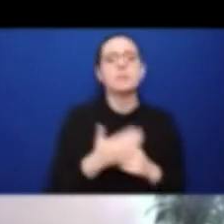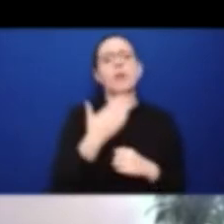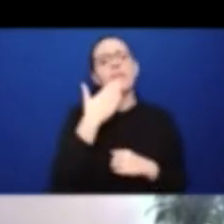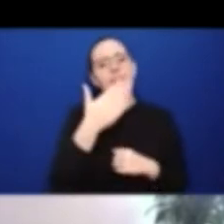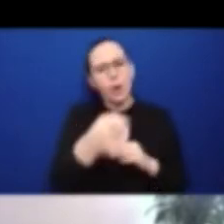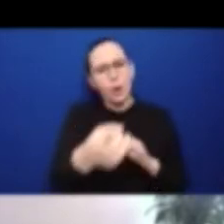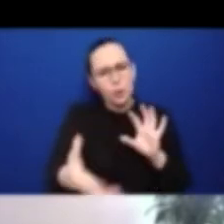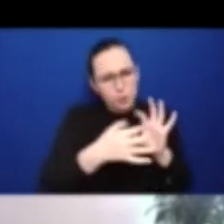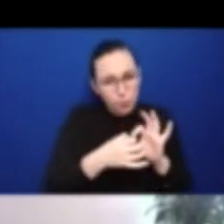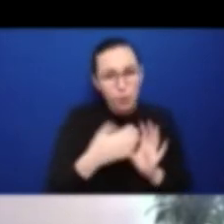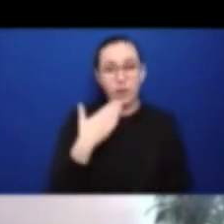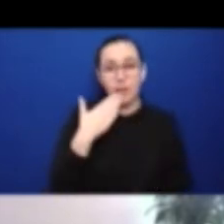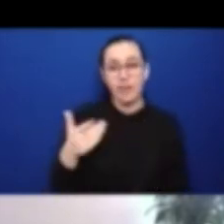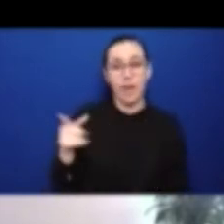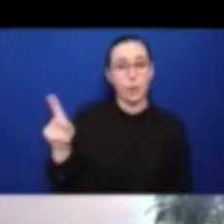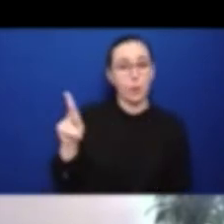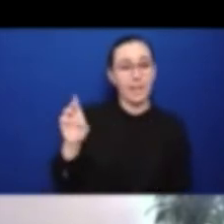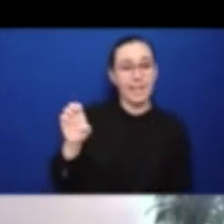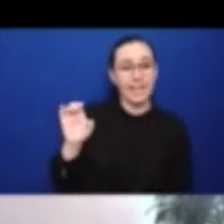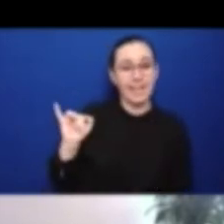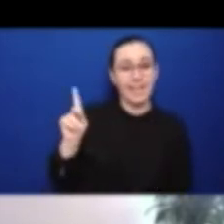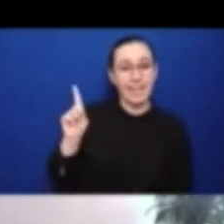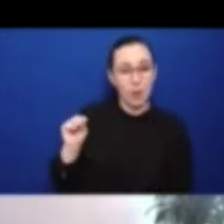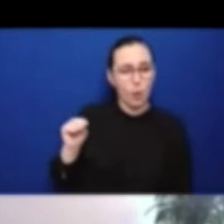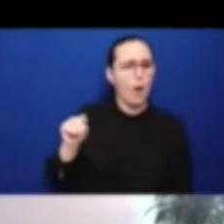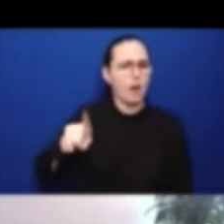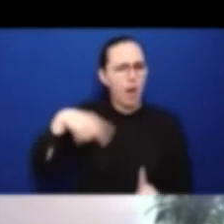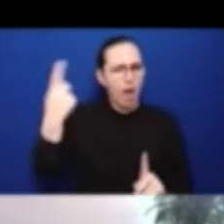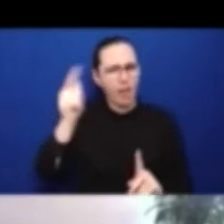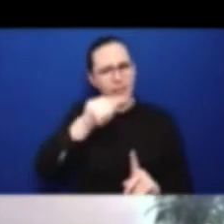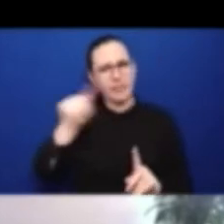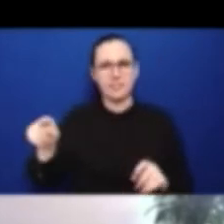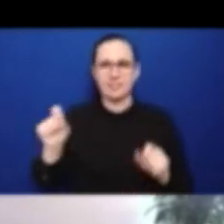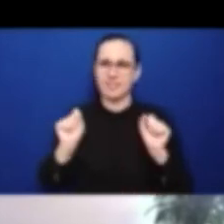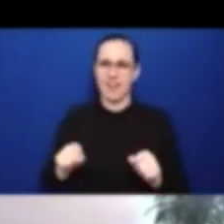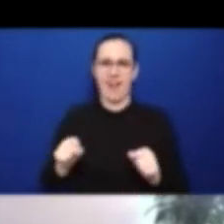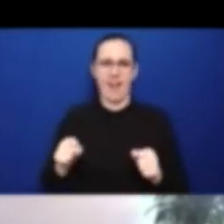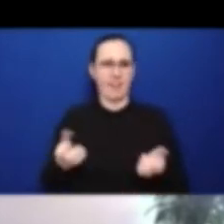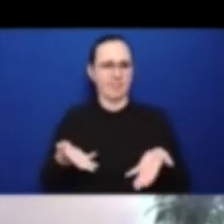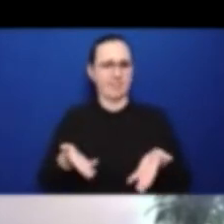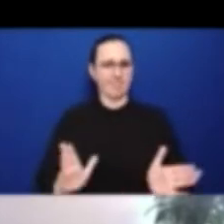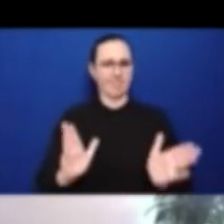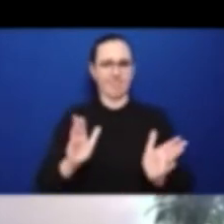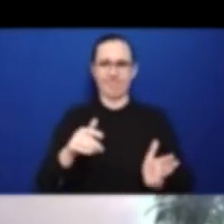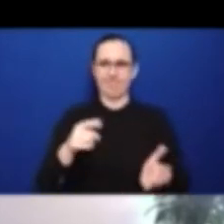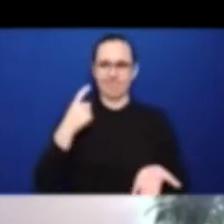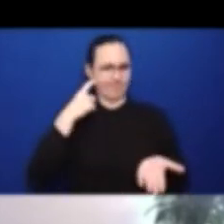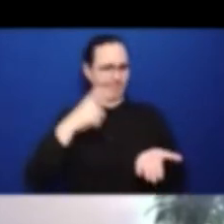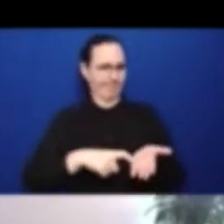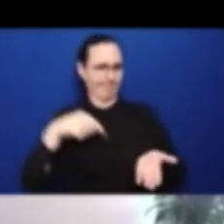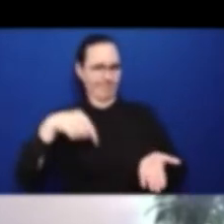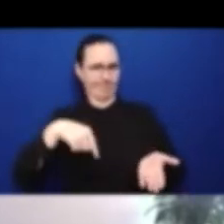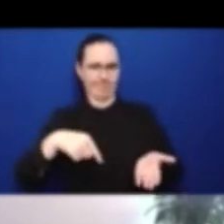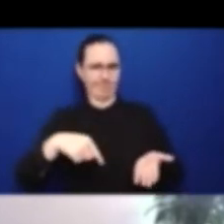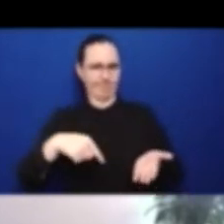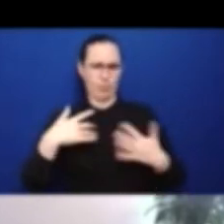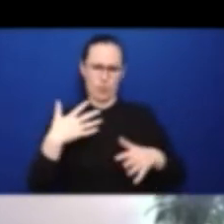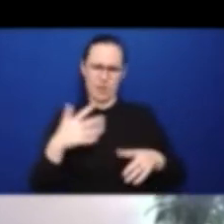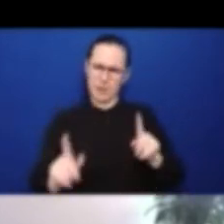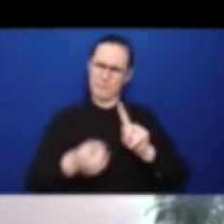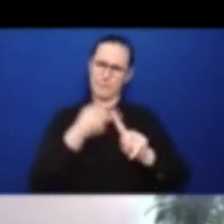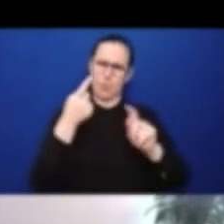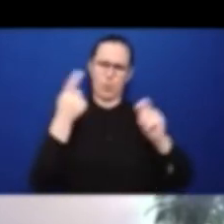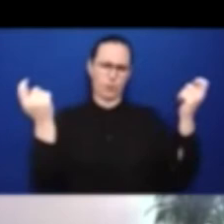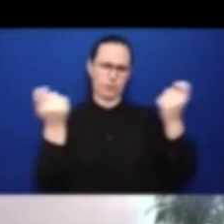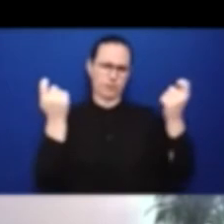allowing us this opportunity to, to acknowledge this significant anniversary here today. I hope that you